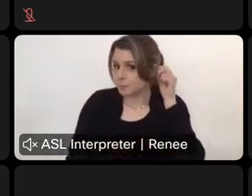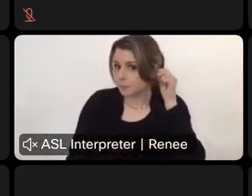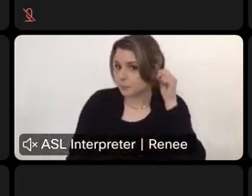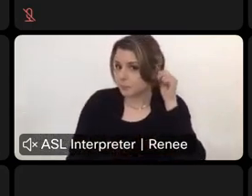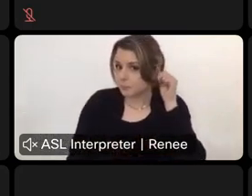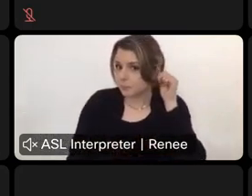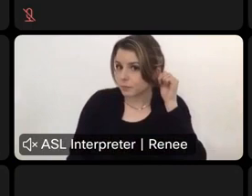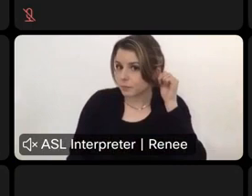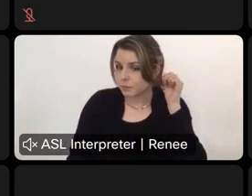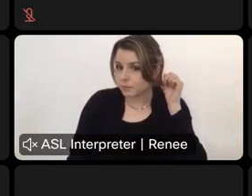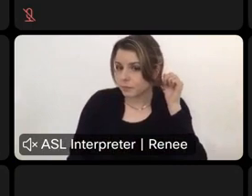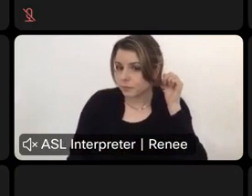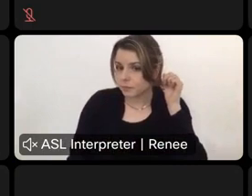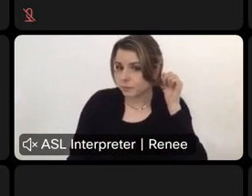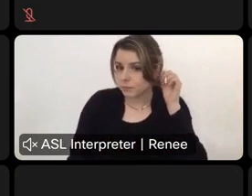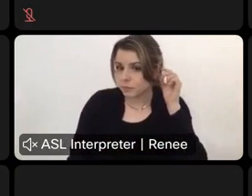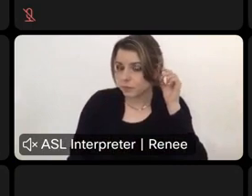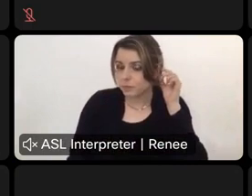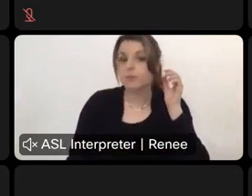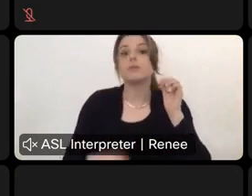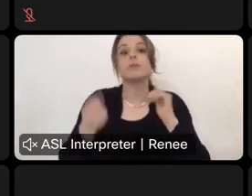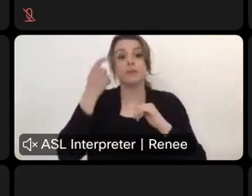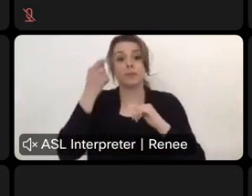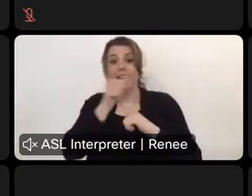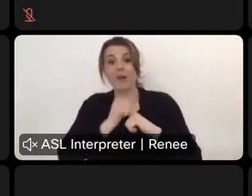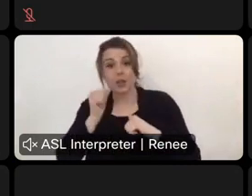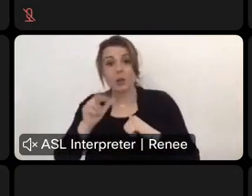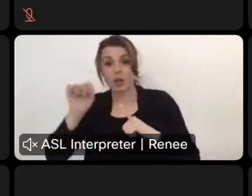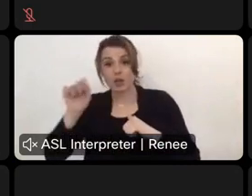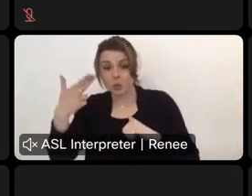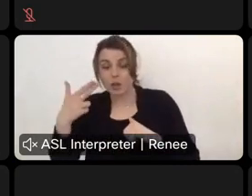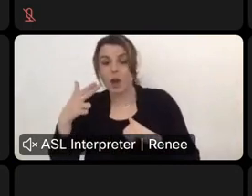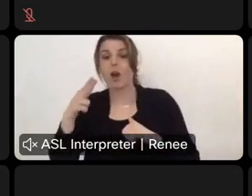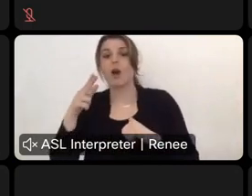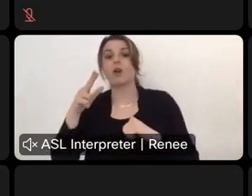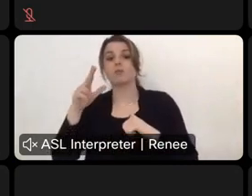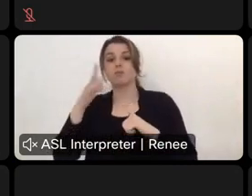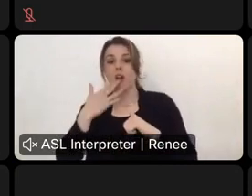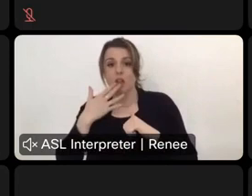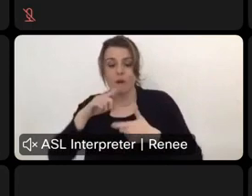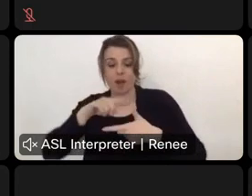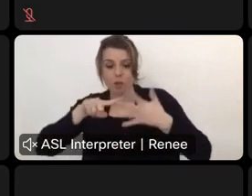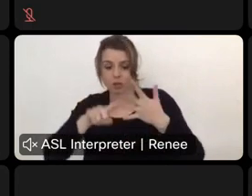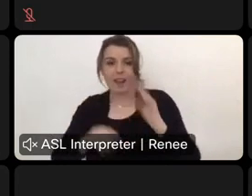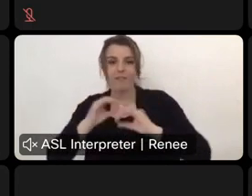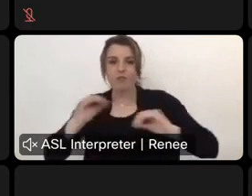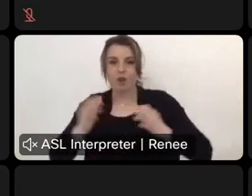zero. There are no launch fees in Arizona, Utah, Colorado, or Texas state parks.